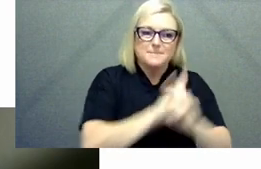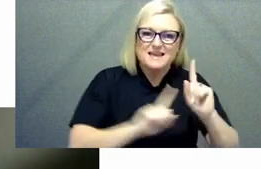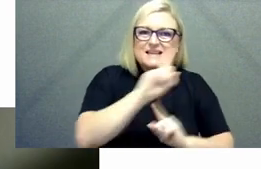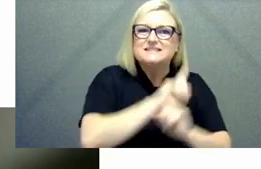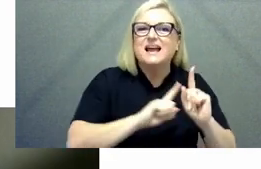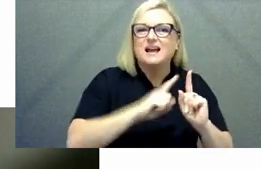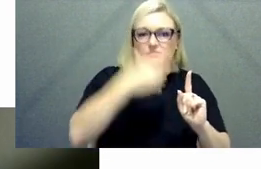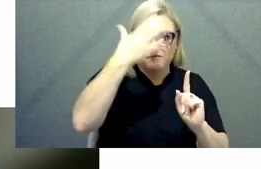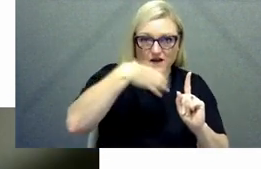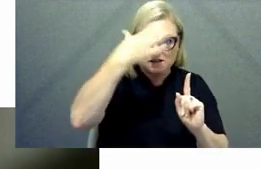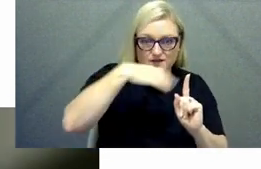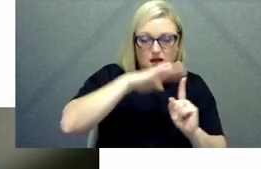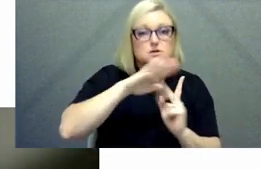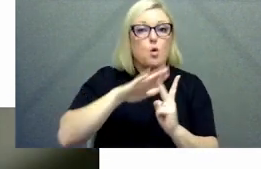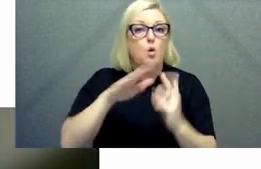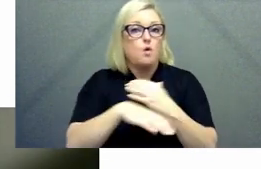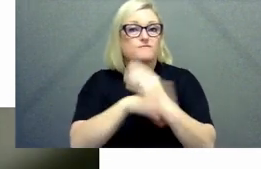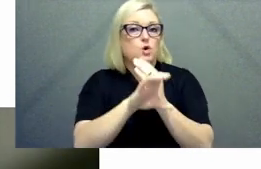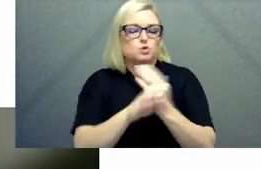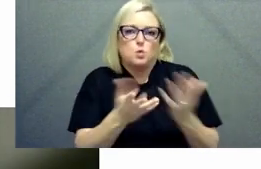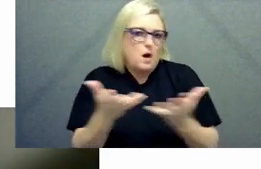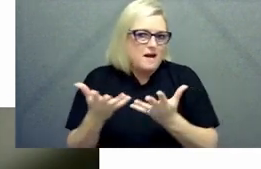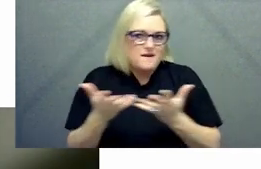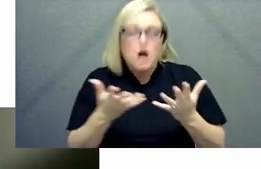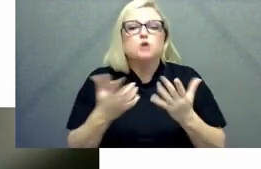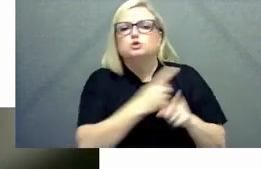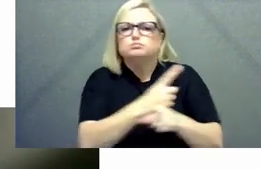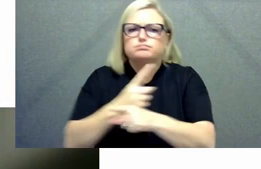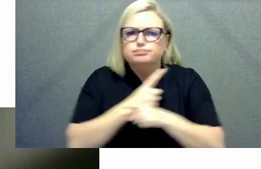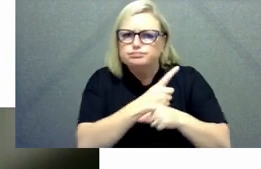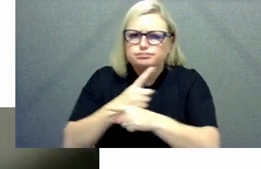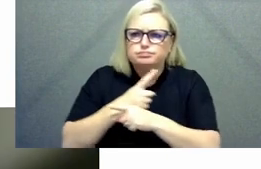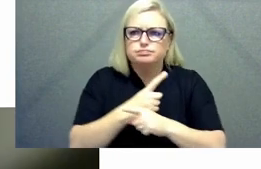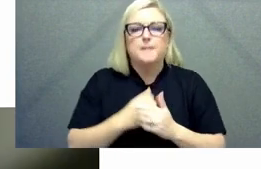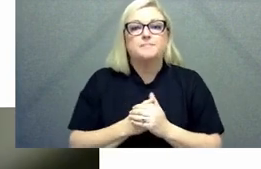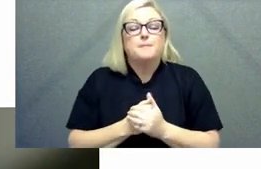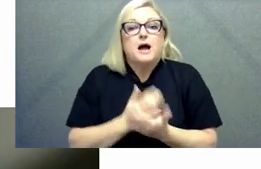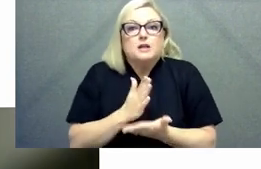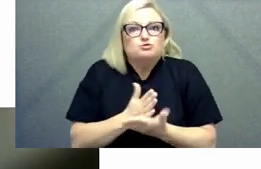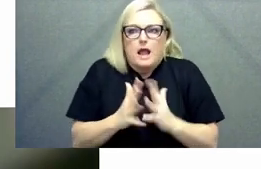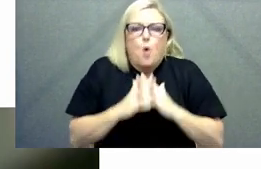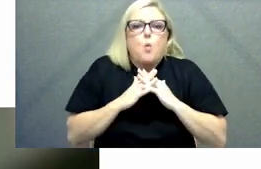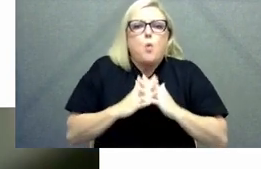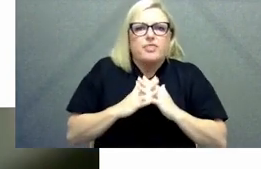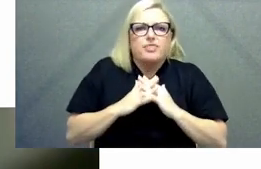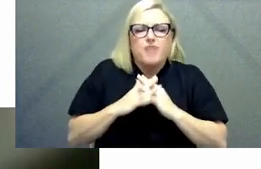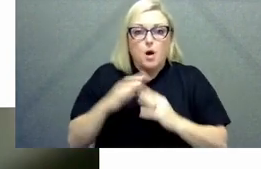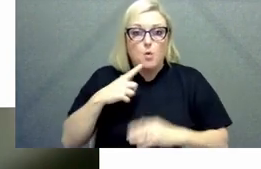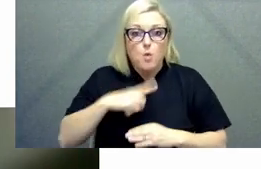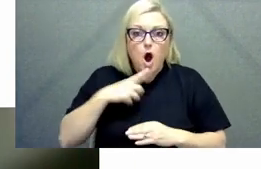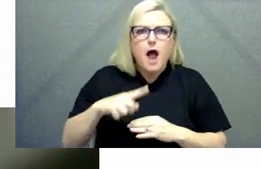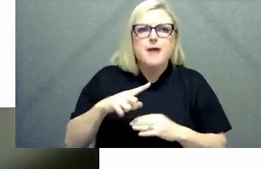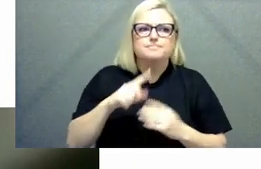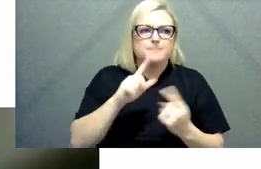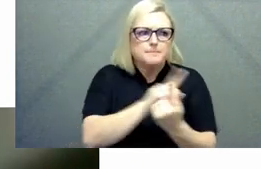ideas like we have been today and to connect it's a great way to find out what is happening in other departments and to broaden your